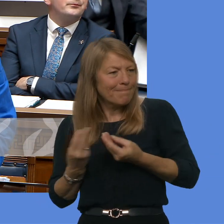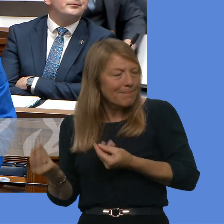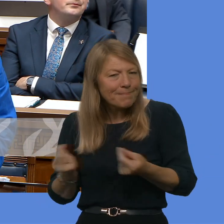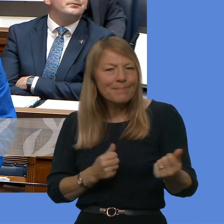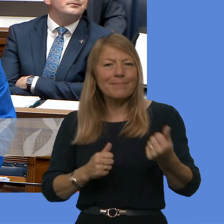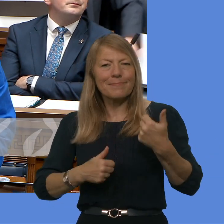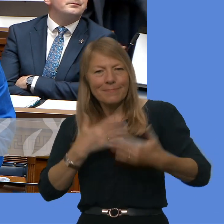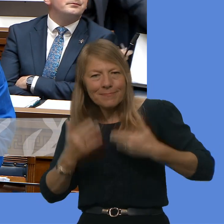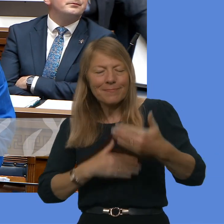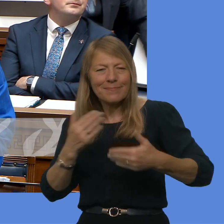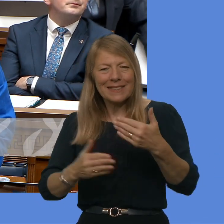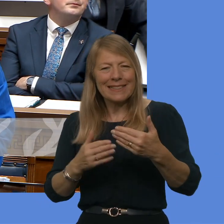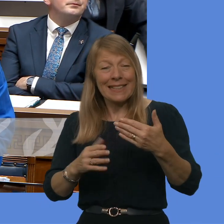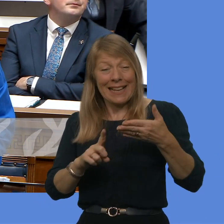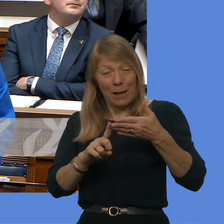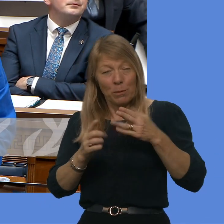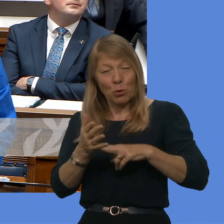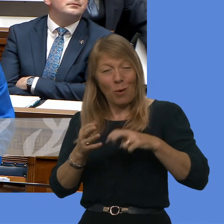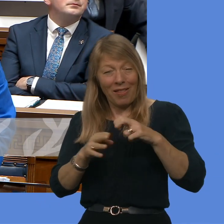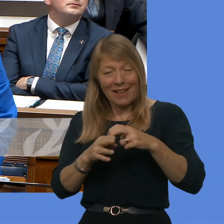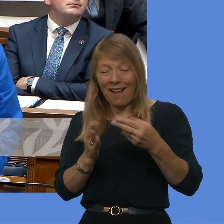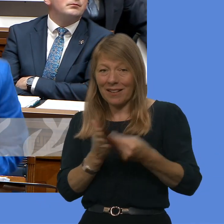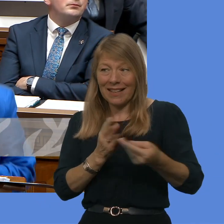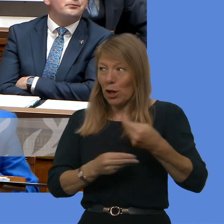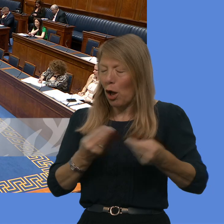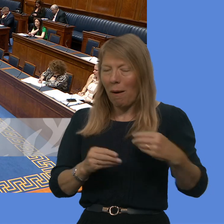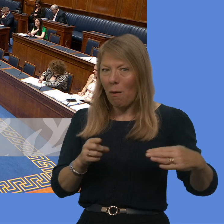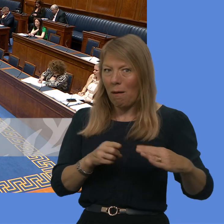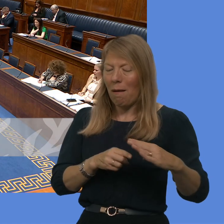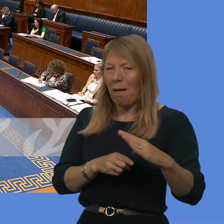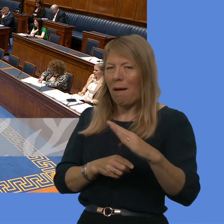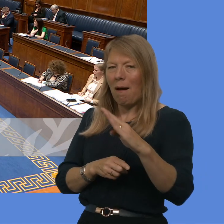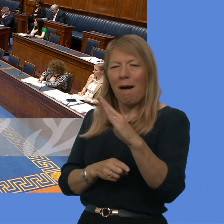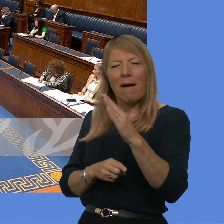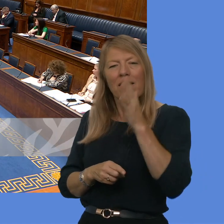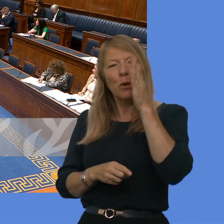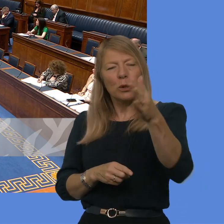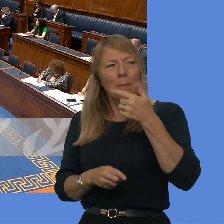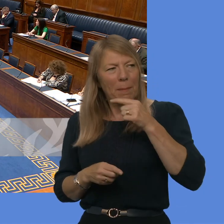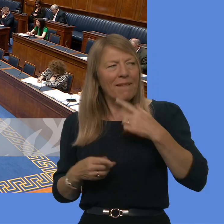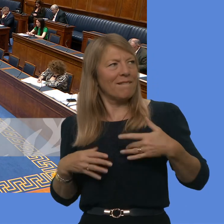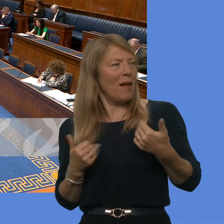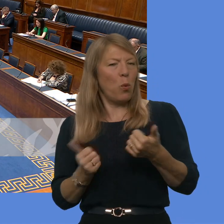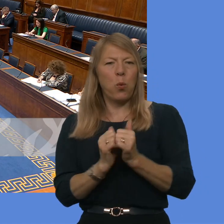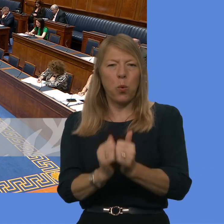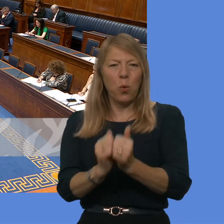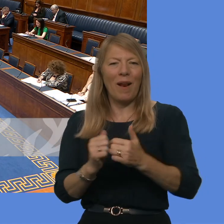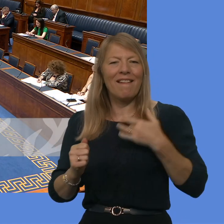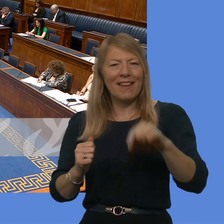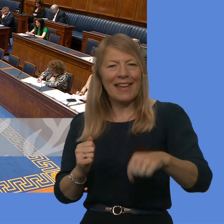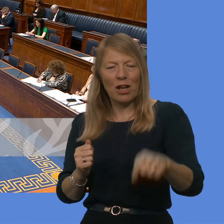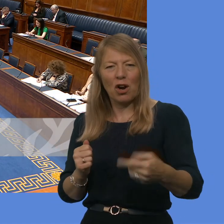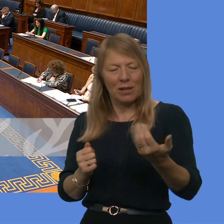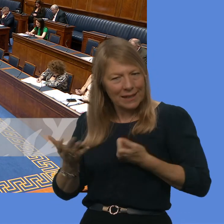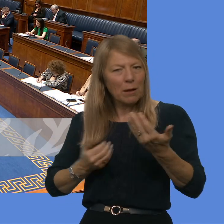able to grow that economy and to ensure that prosperity agenda moving forward. The Minister. Thank you, Mr Speaker.